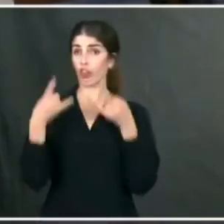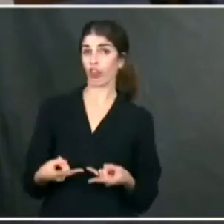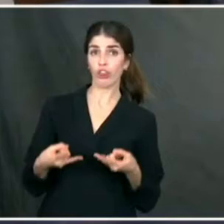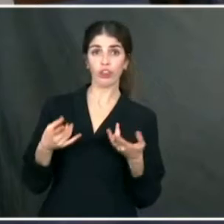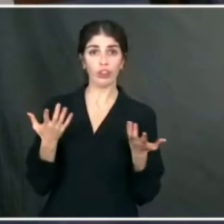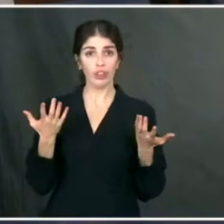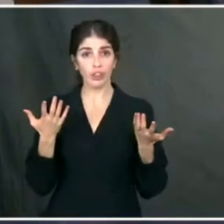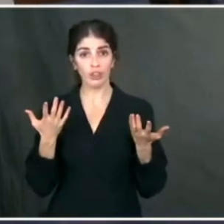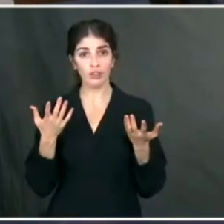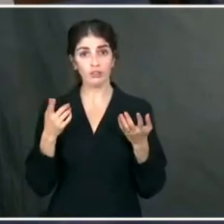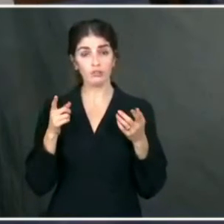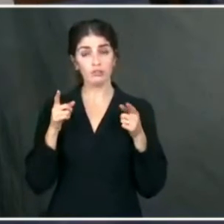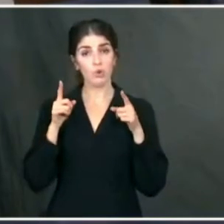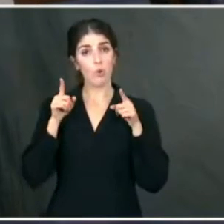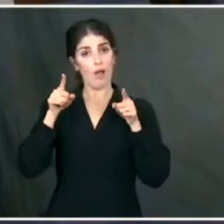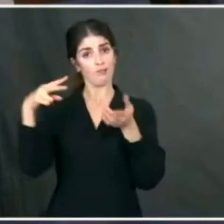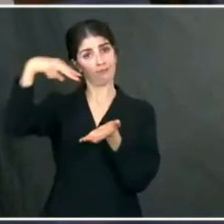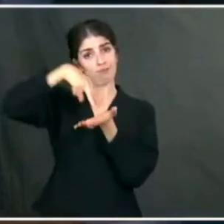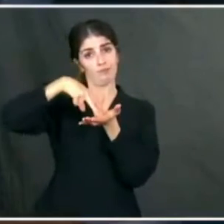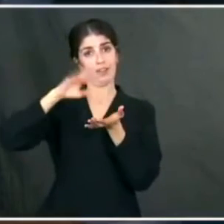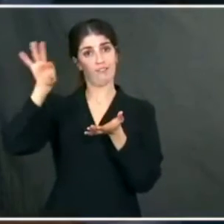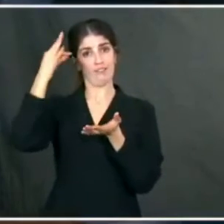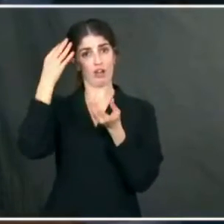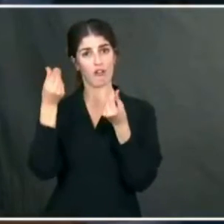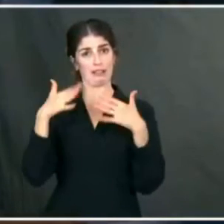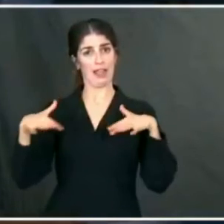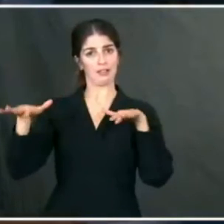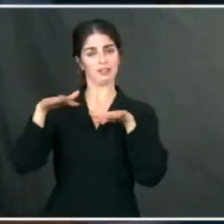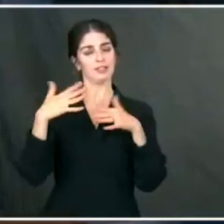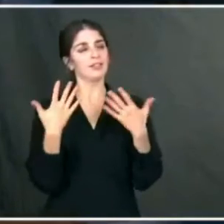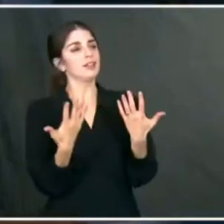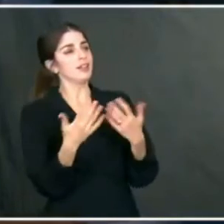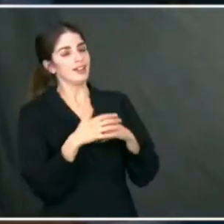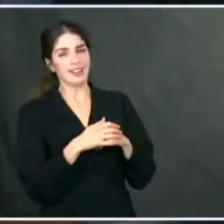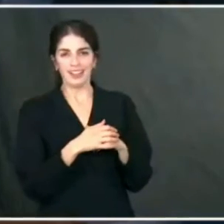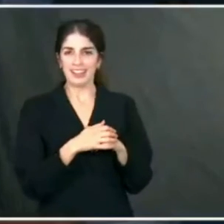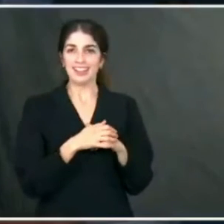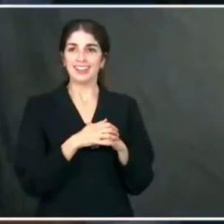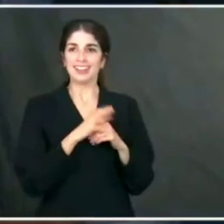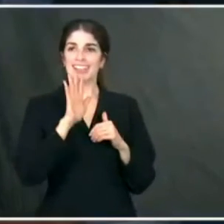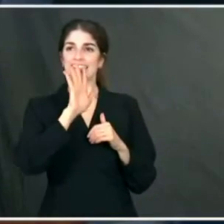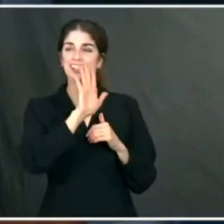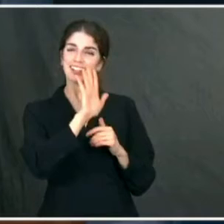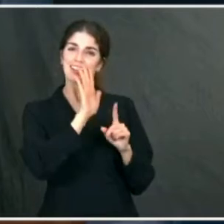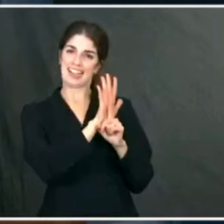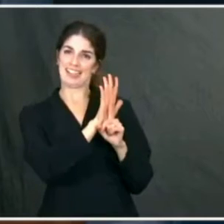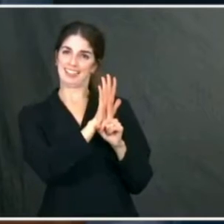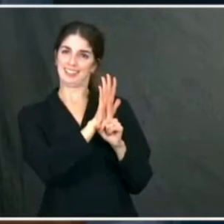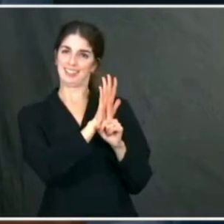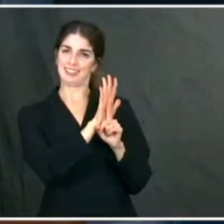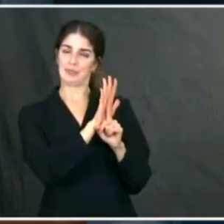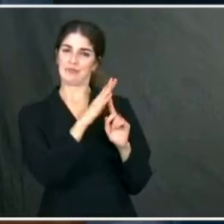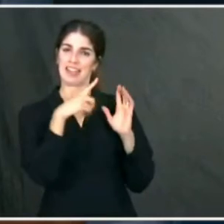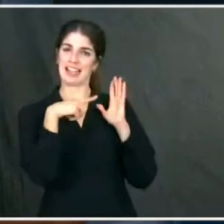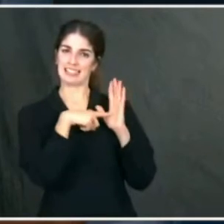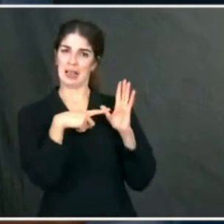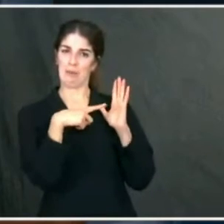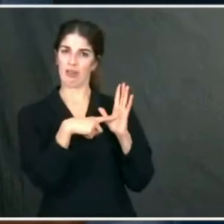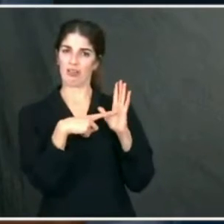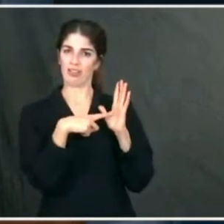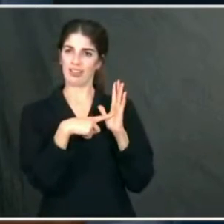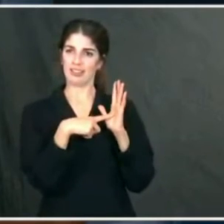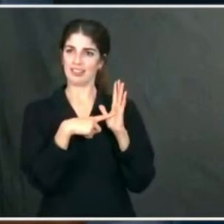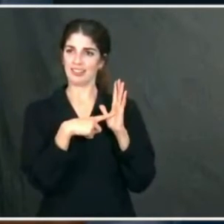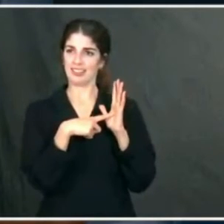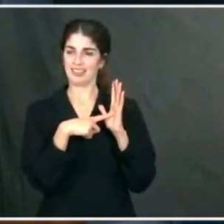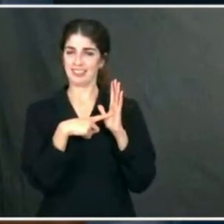normally? Well, Steve, I think the power of his example is also the message he sends by